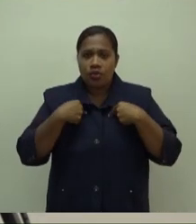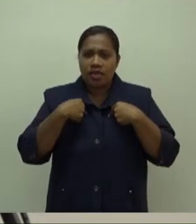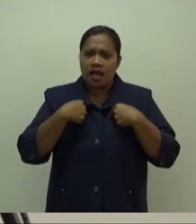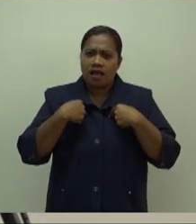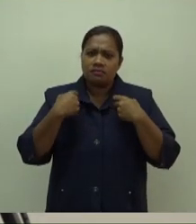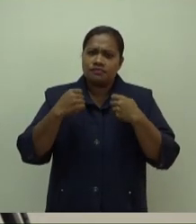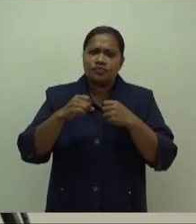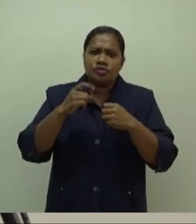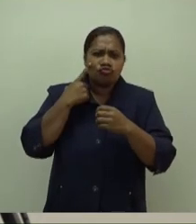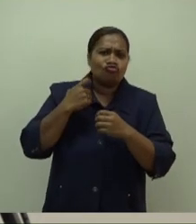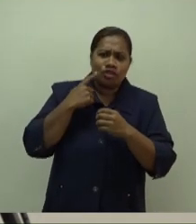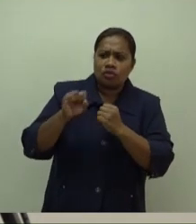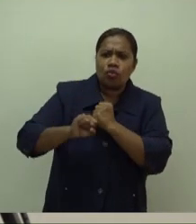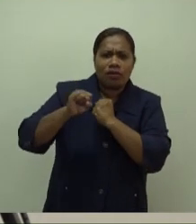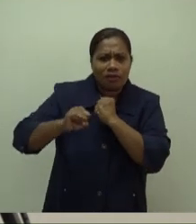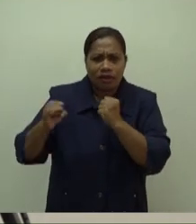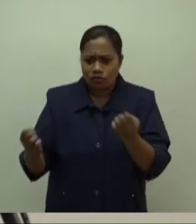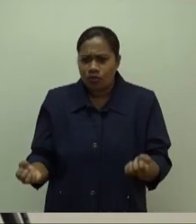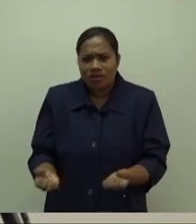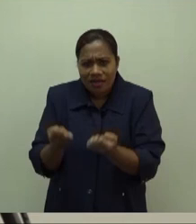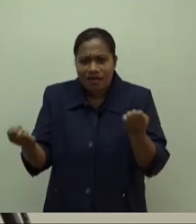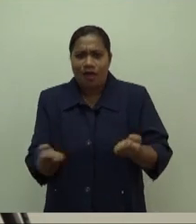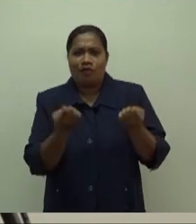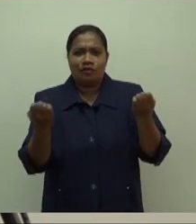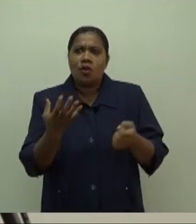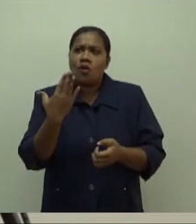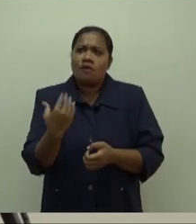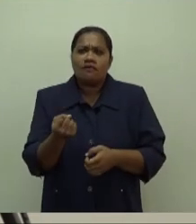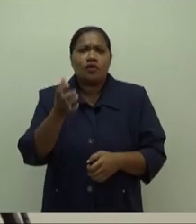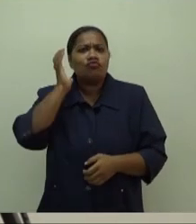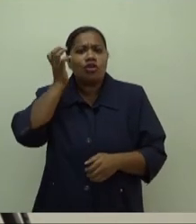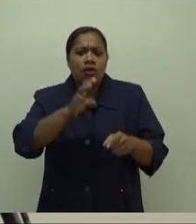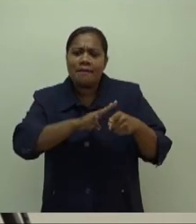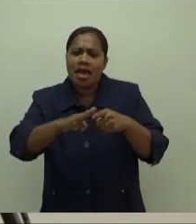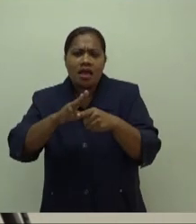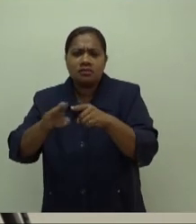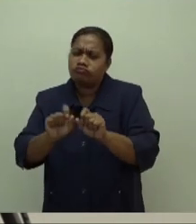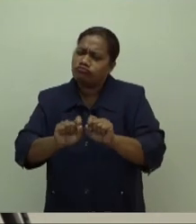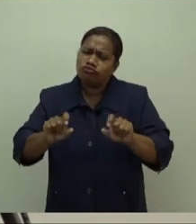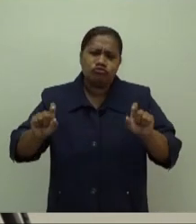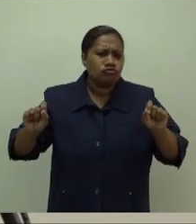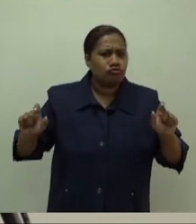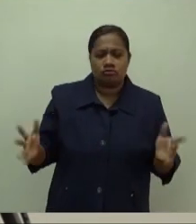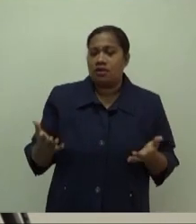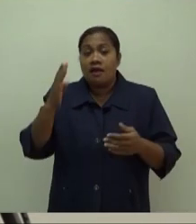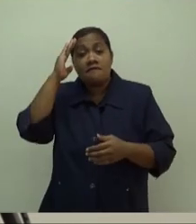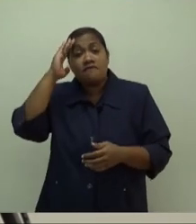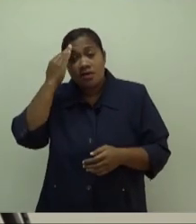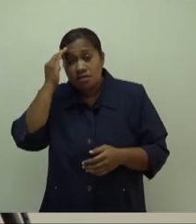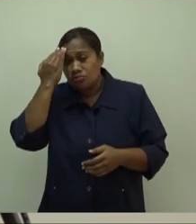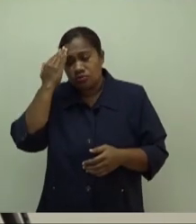platforms. You've got radio messages. There is the Wellness Fiji and the National Food and Nutrition Center Facebook pages.